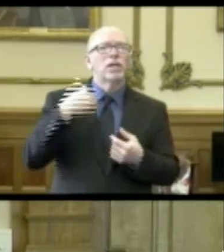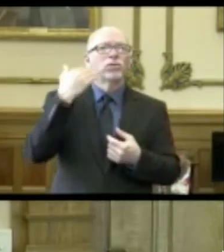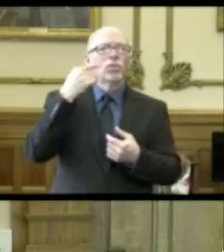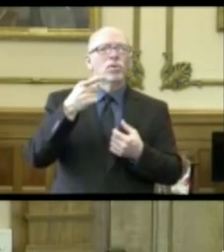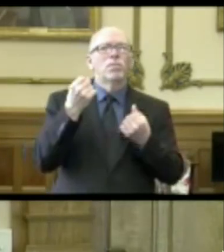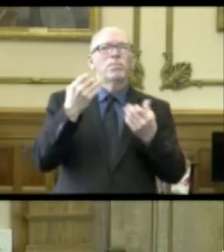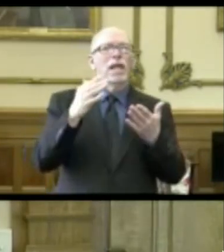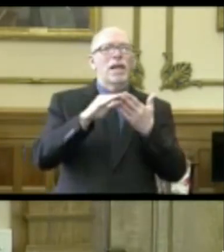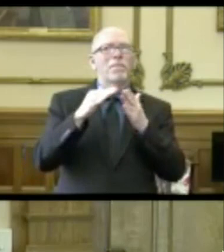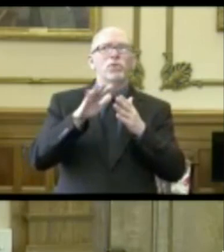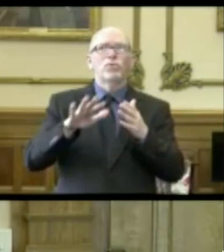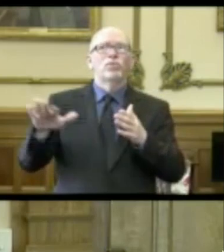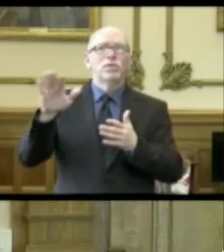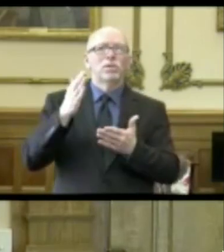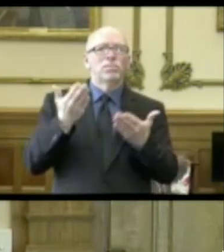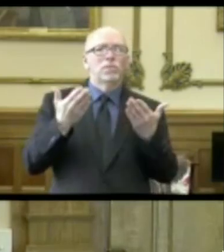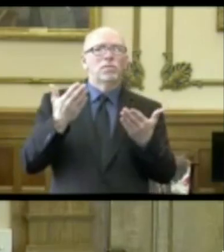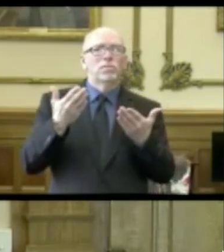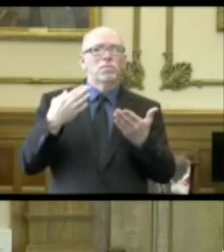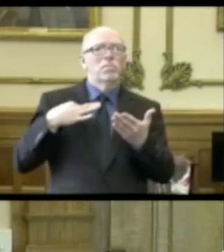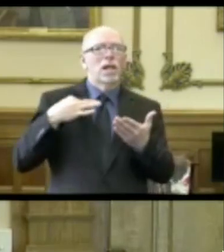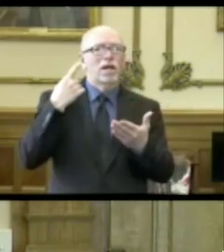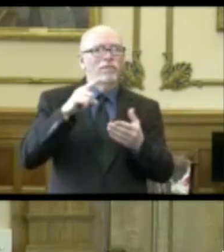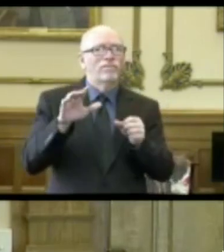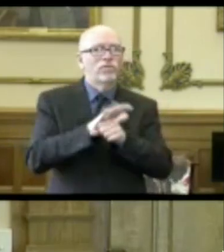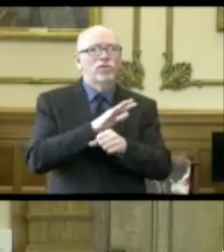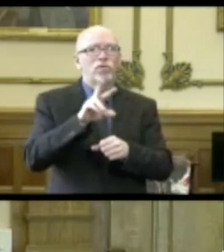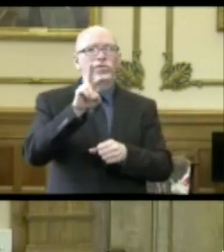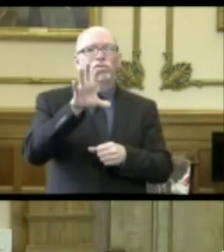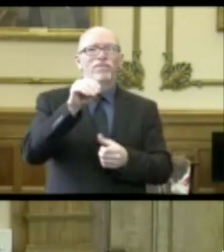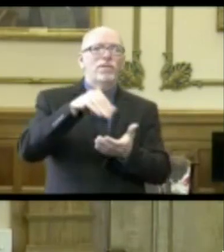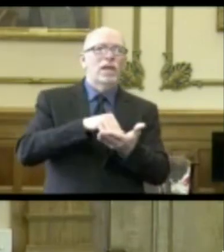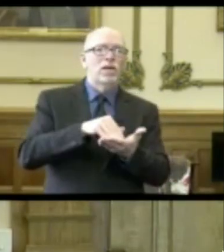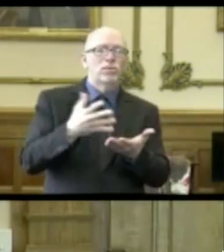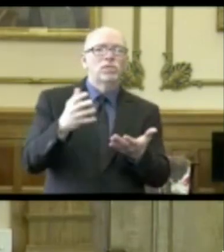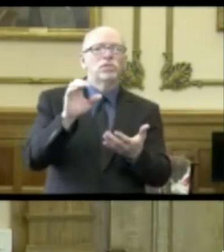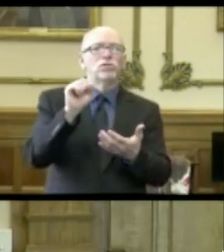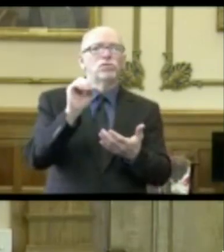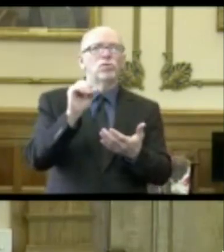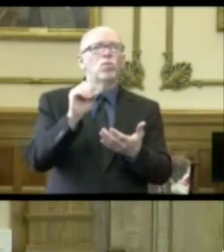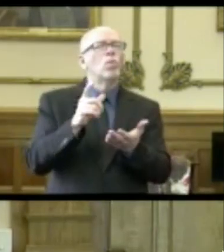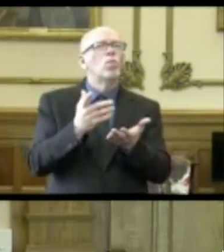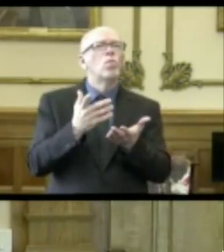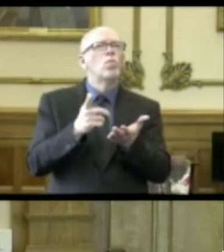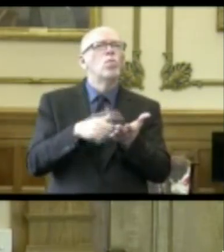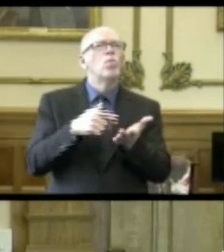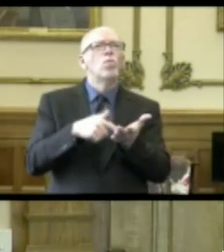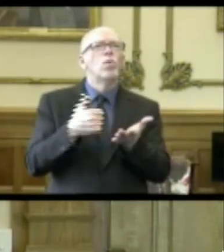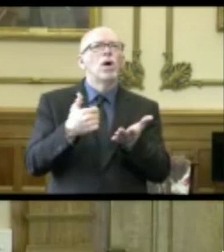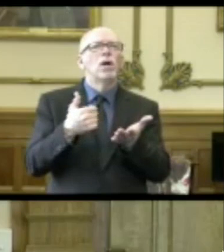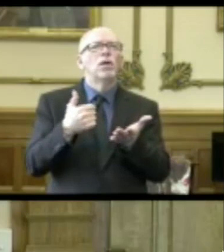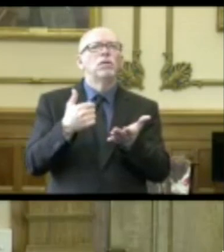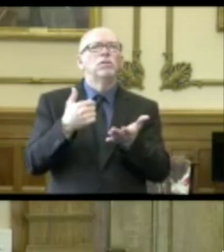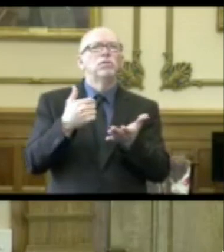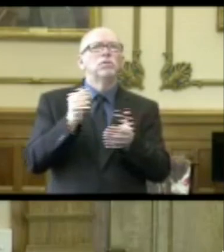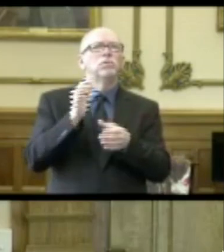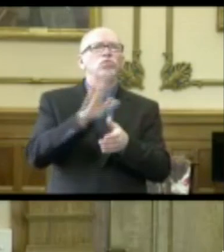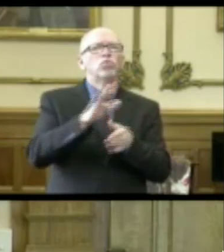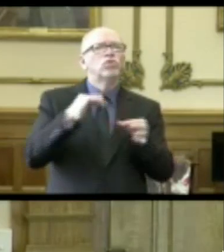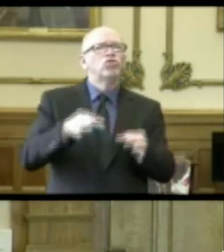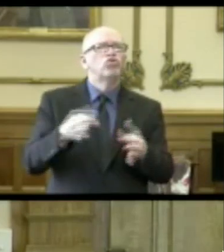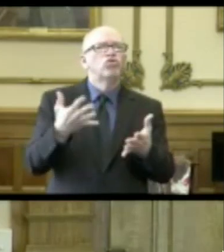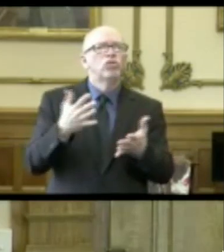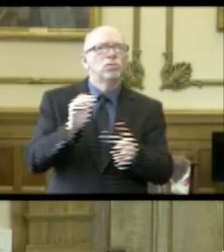many communities are probably applying for the full 250,000. so what is going into the decision-making